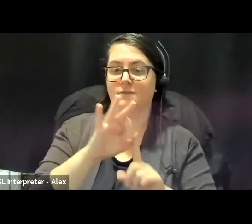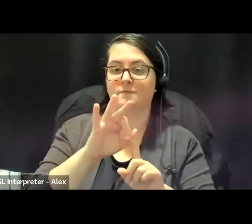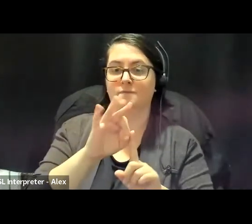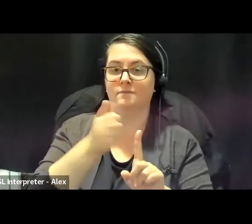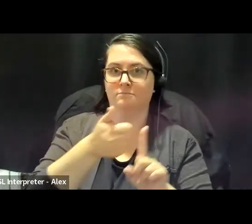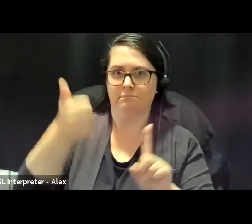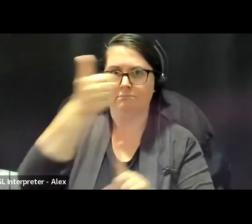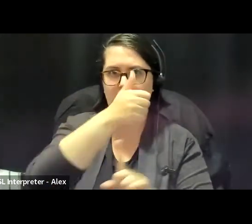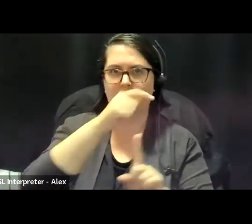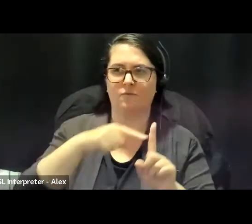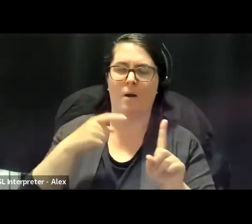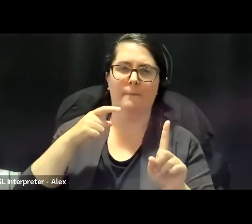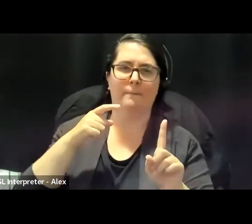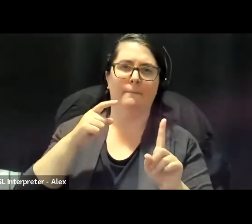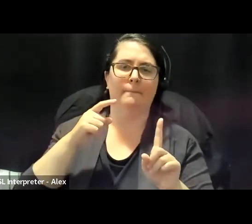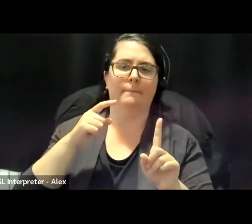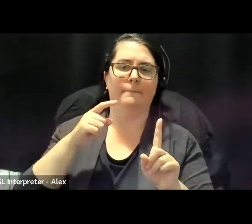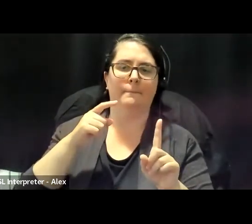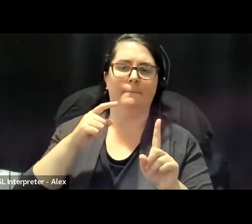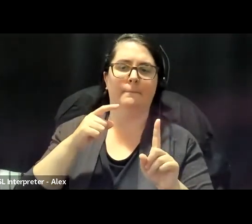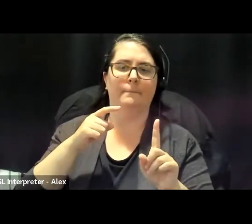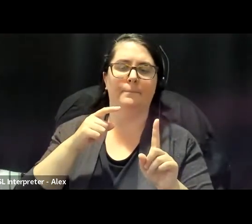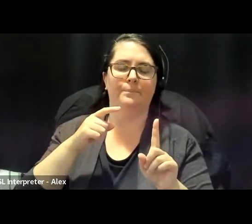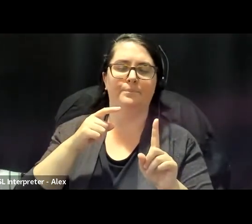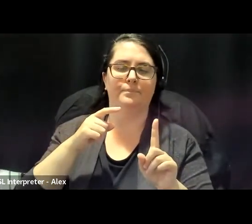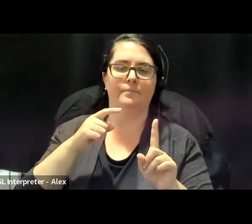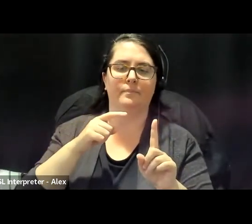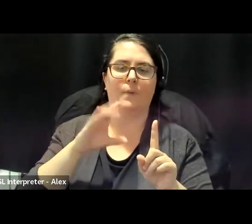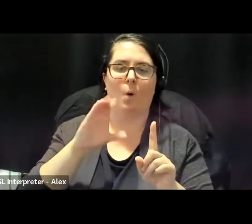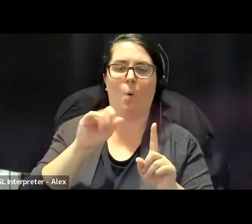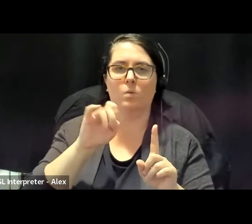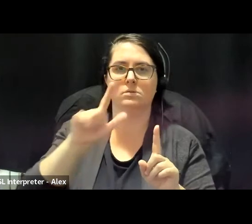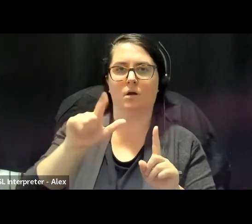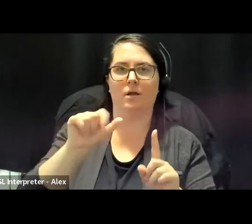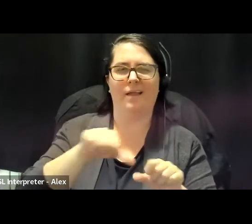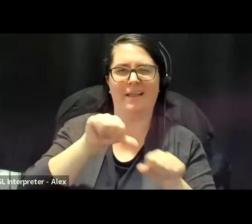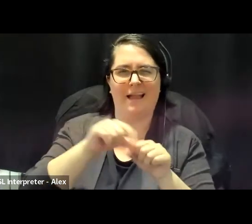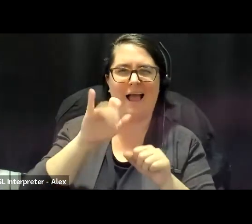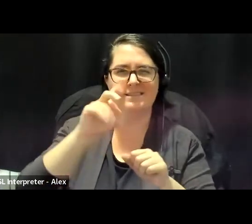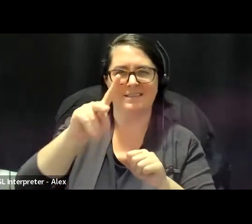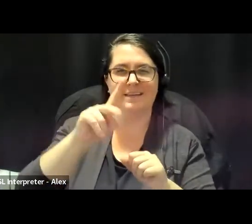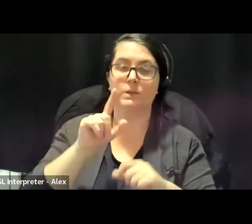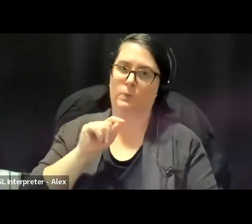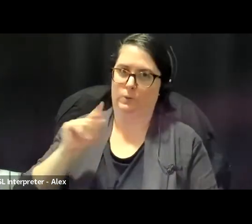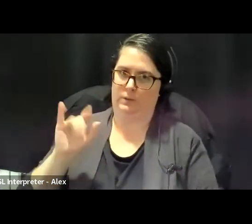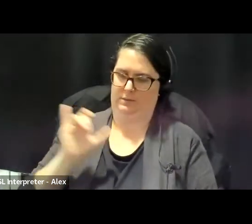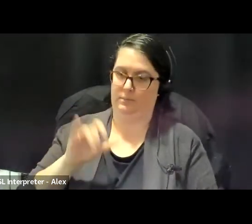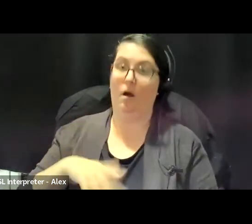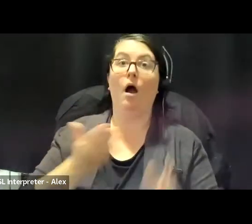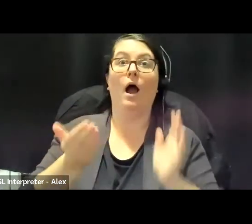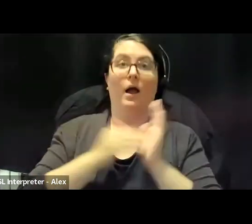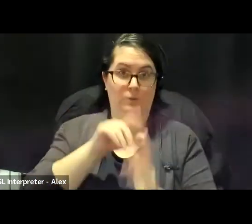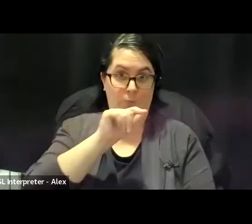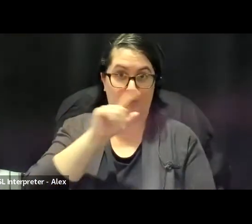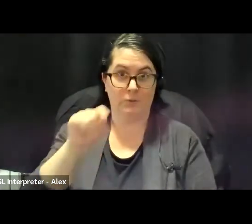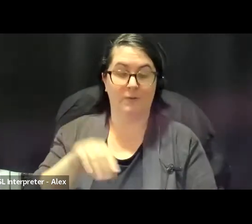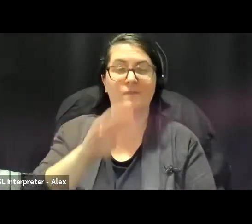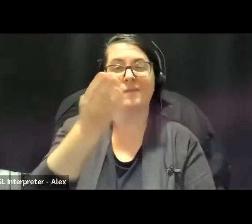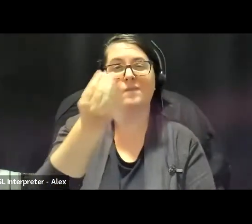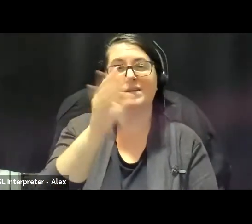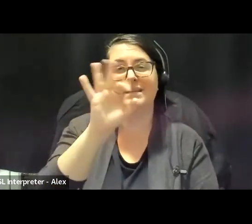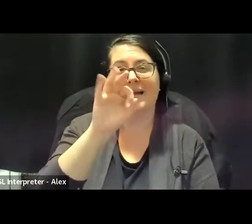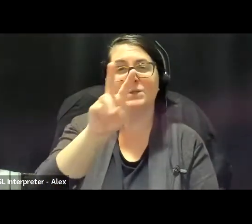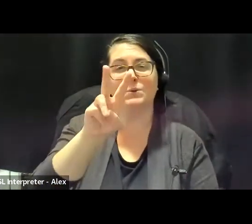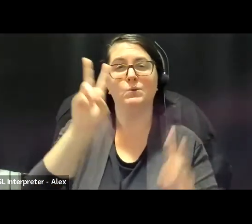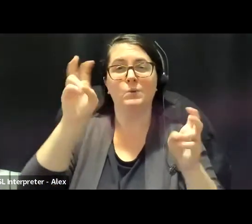and rejection of coastal gas link in 2020. Also in 2020, the 1492 land